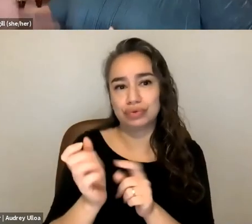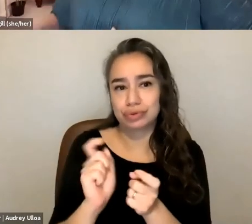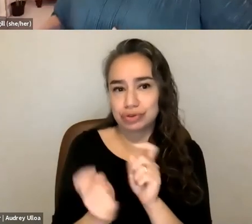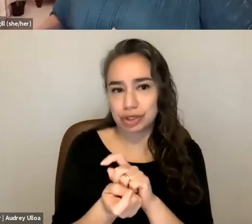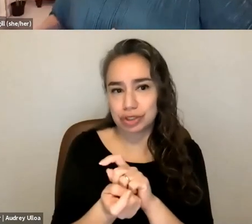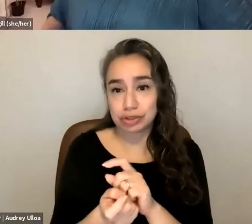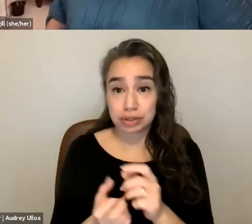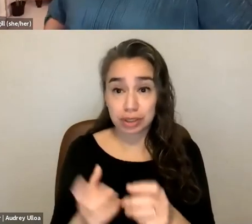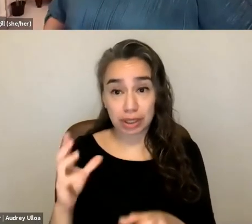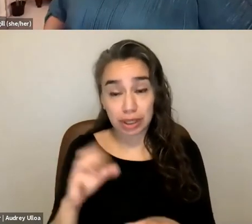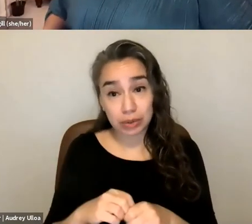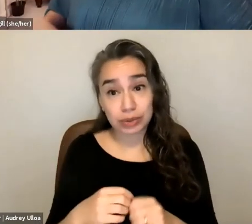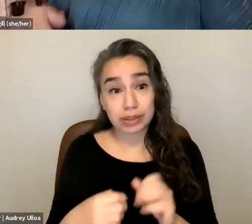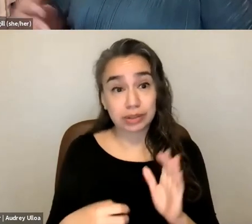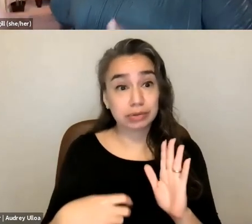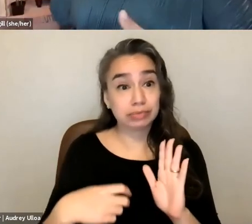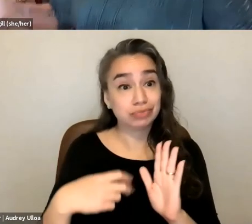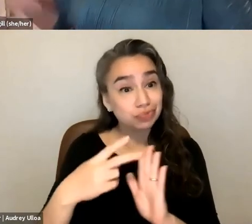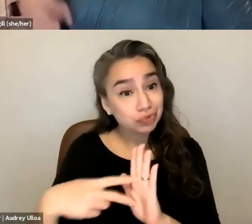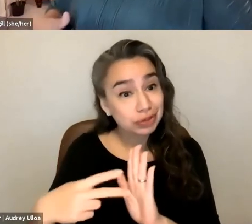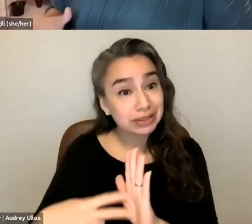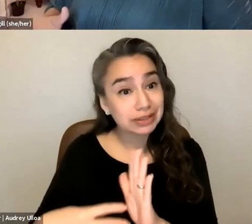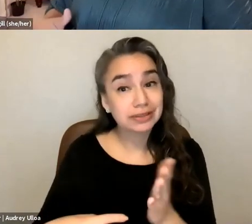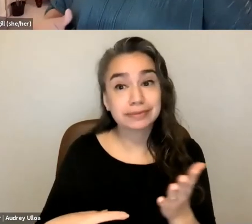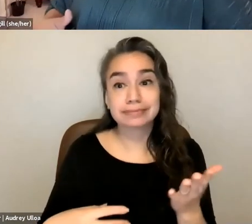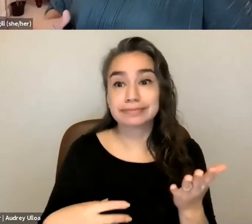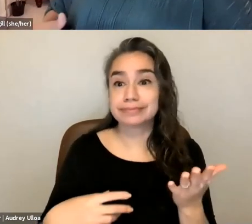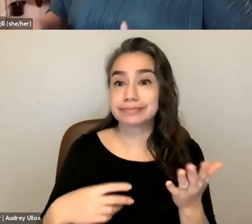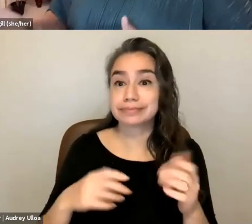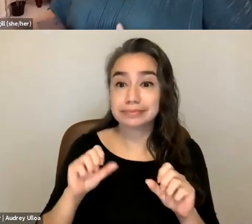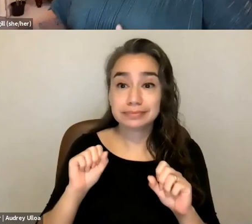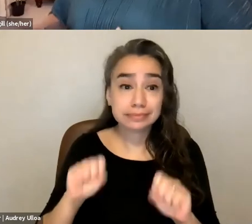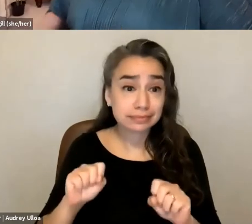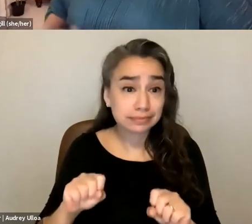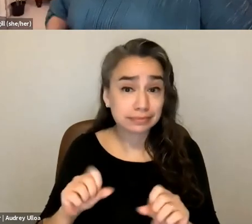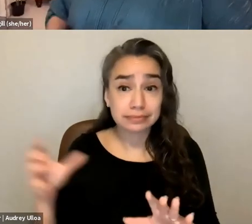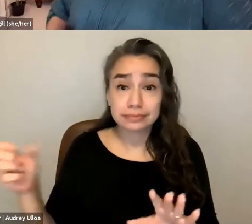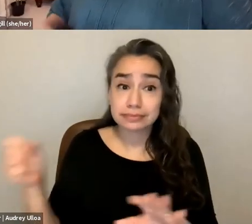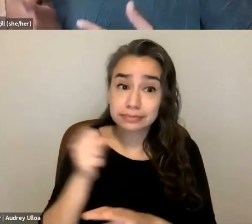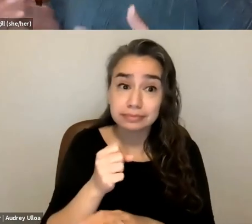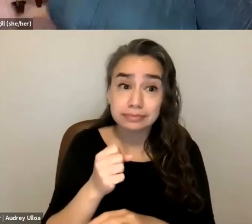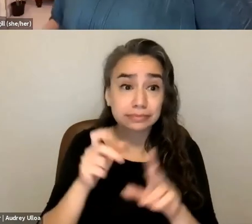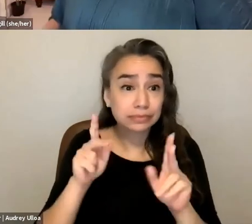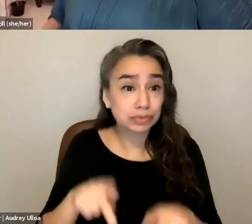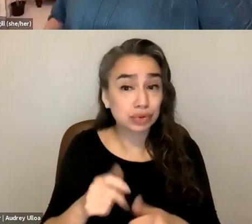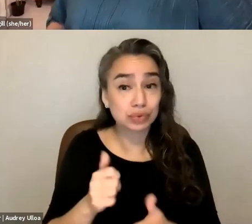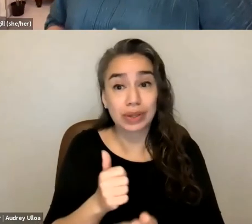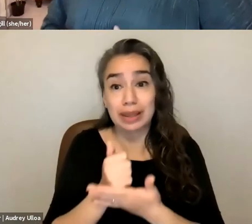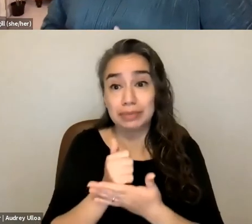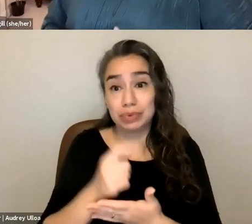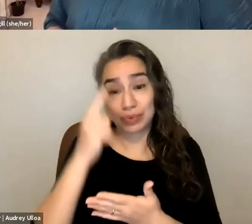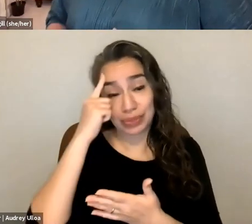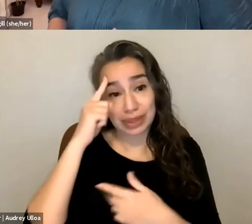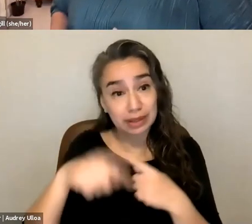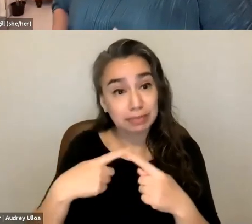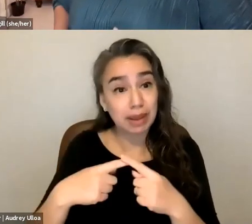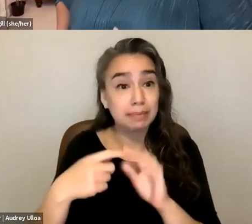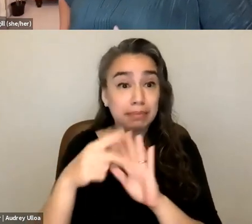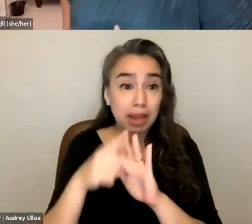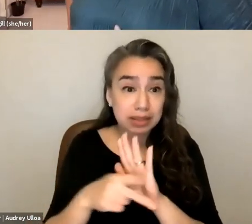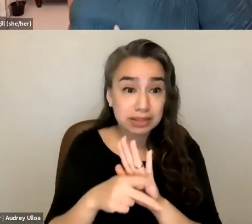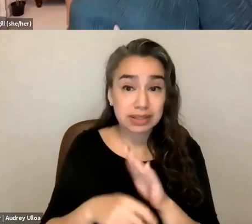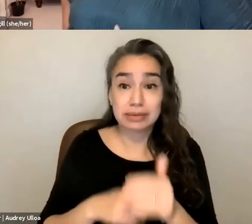doing readings and possibly bringing in someone to help you think about what your policies and procedures are